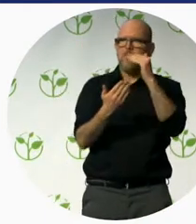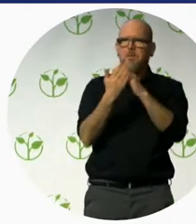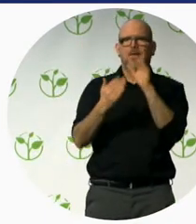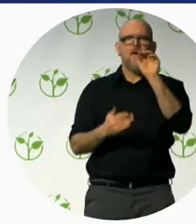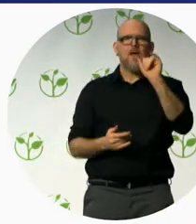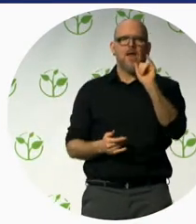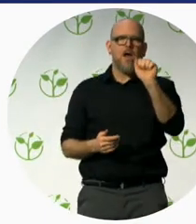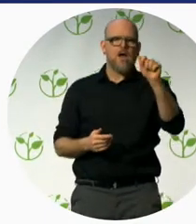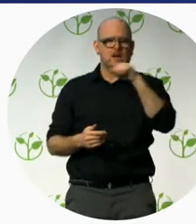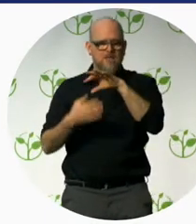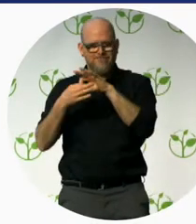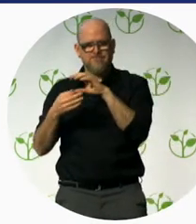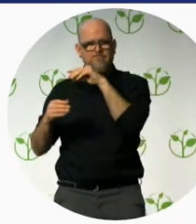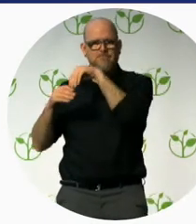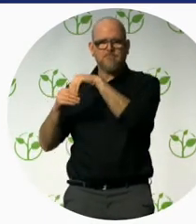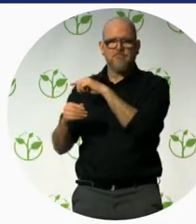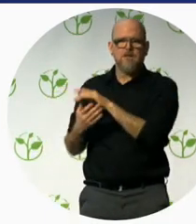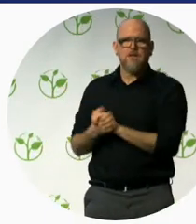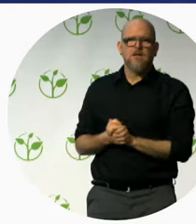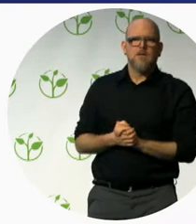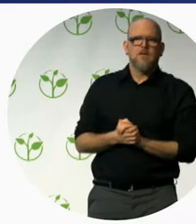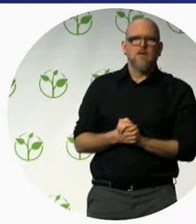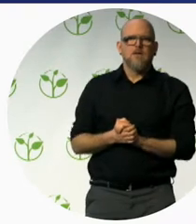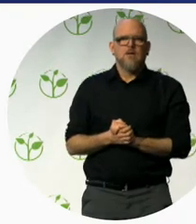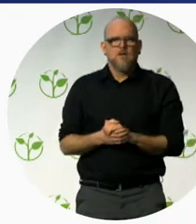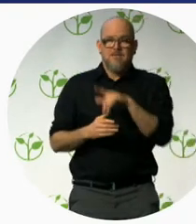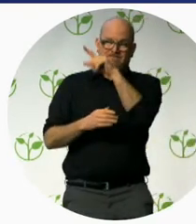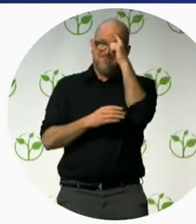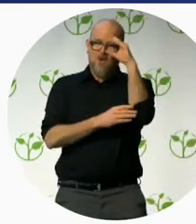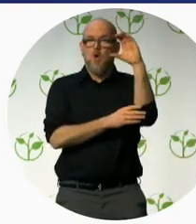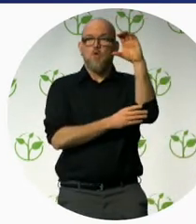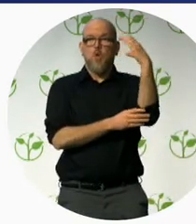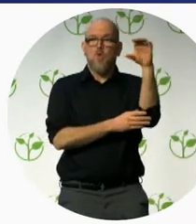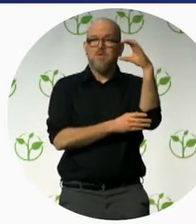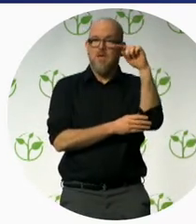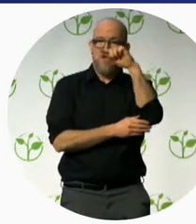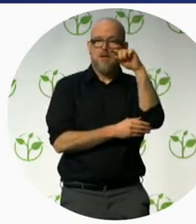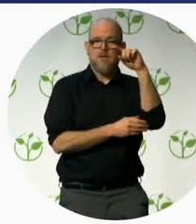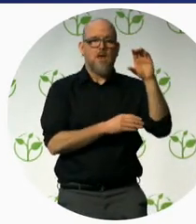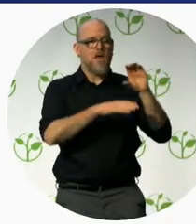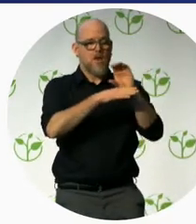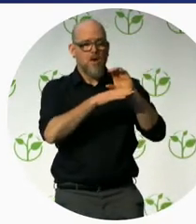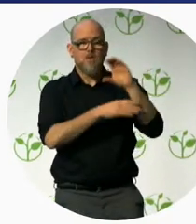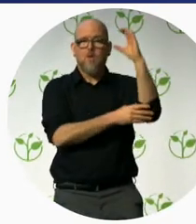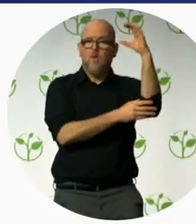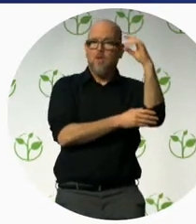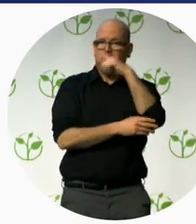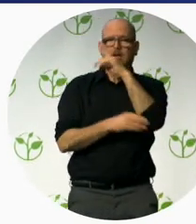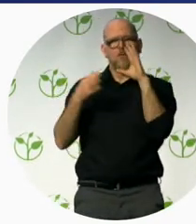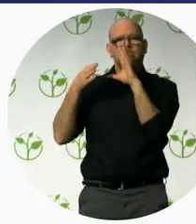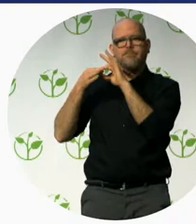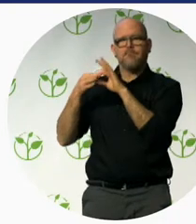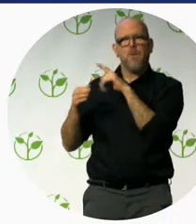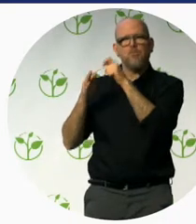So he's here today. This is one of the strategies, the policies that has been recognized by a Zero project.